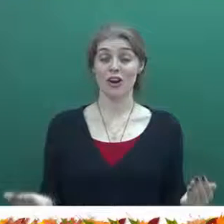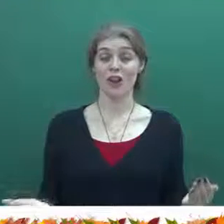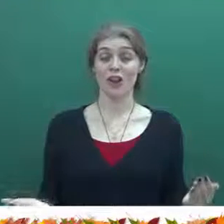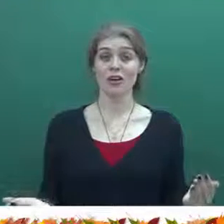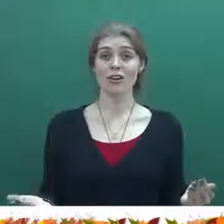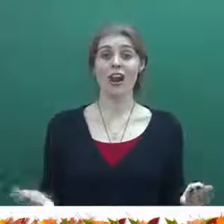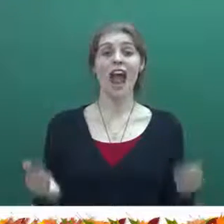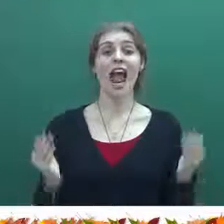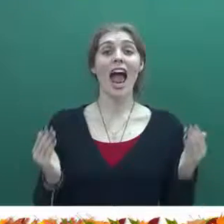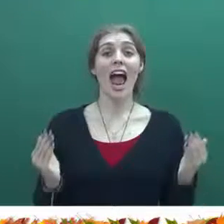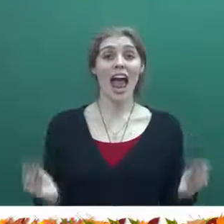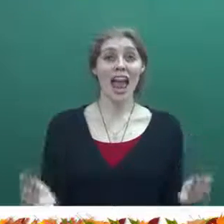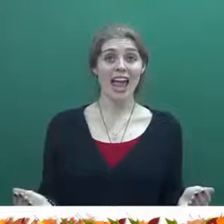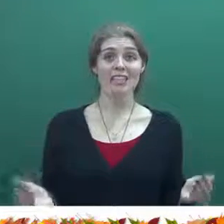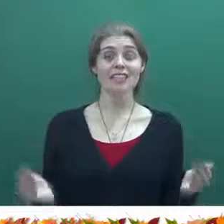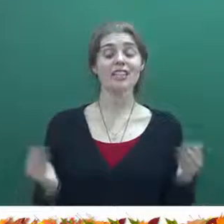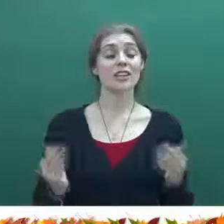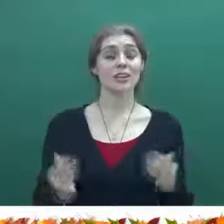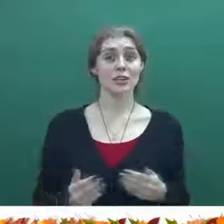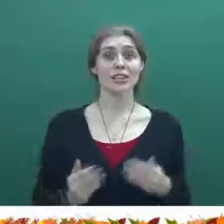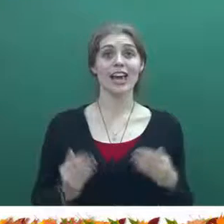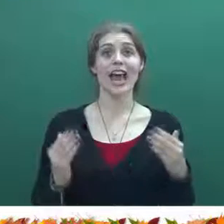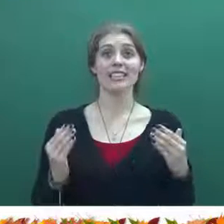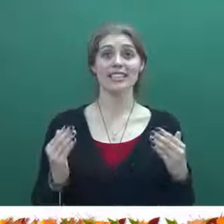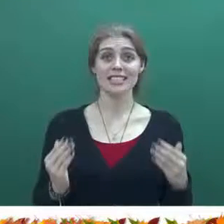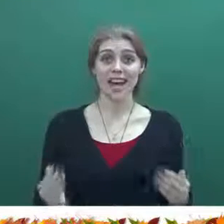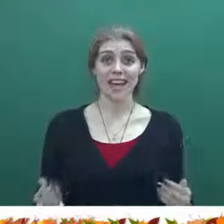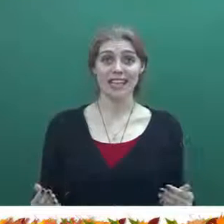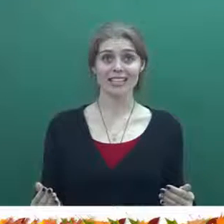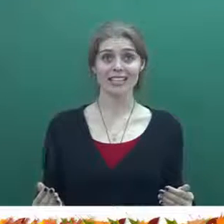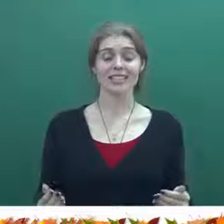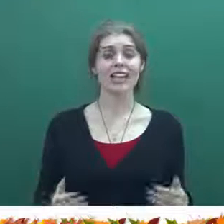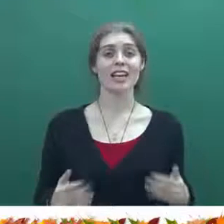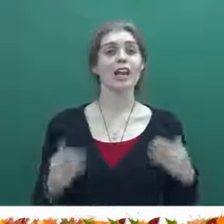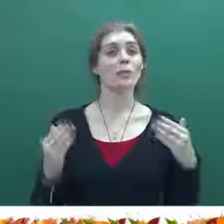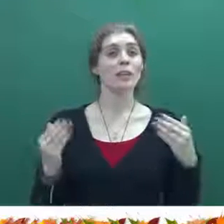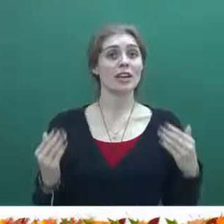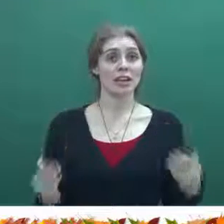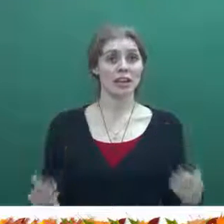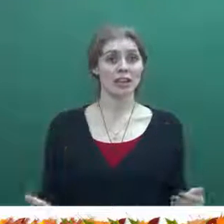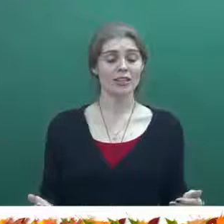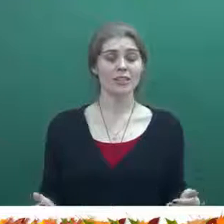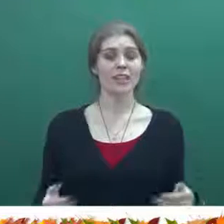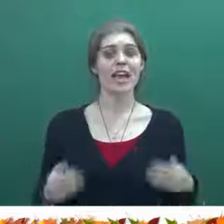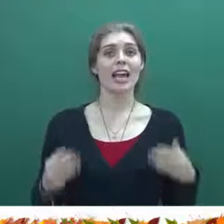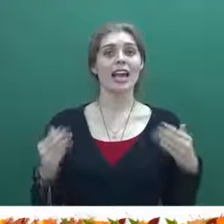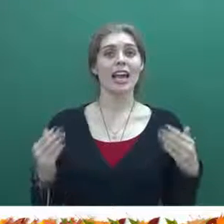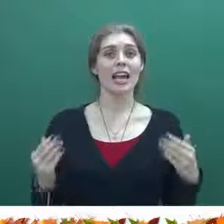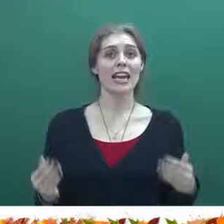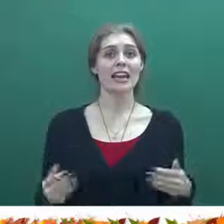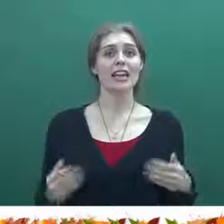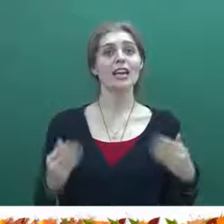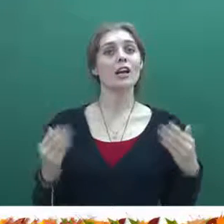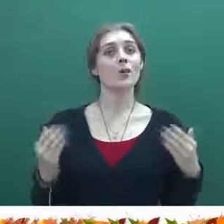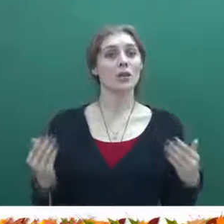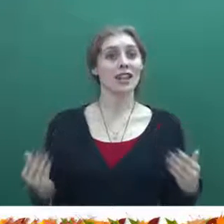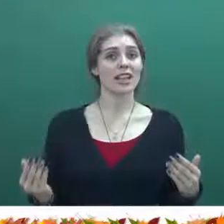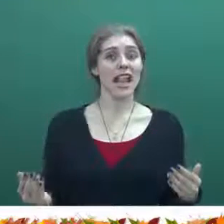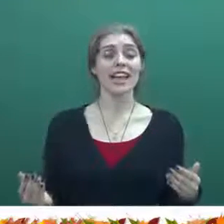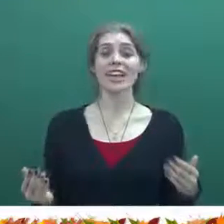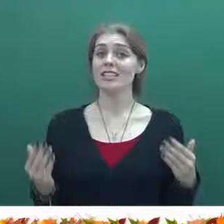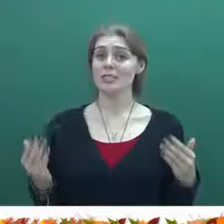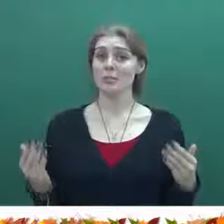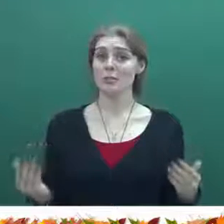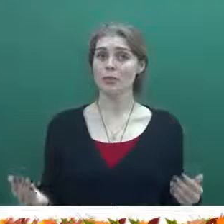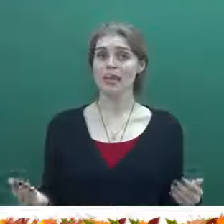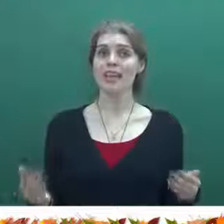strong and good at science. Because he would